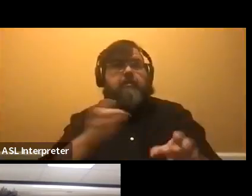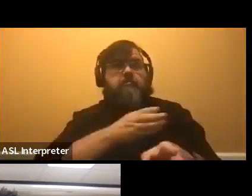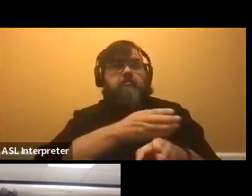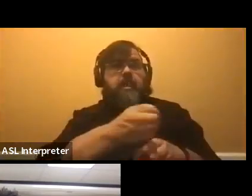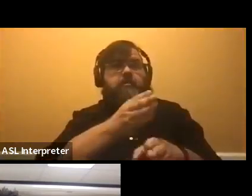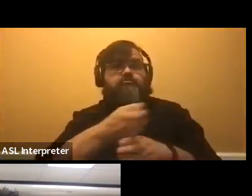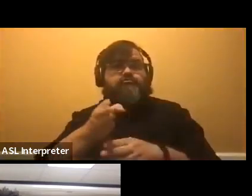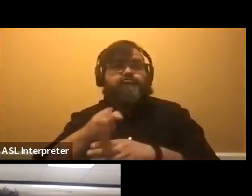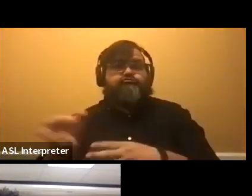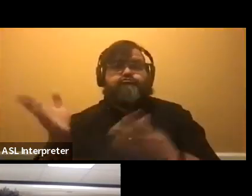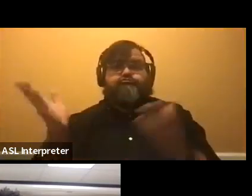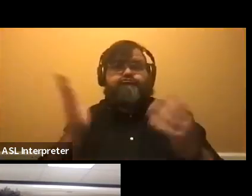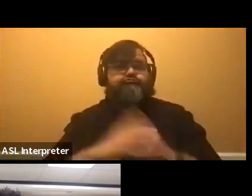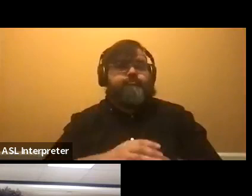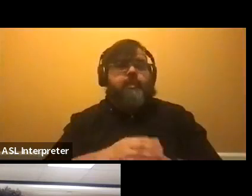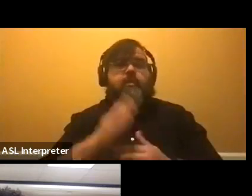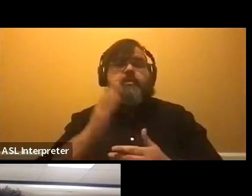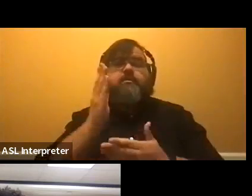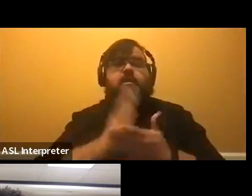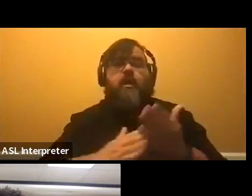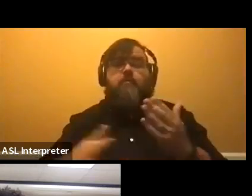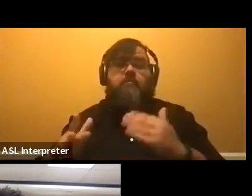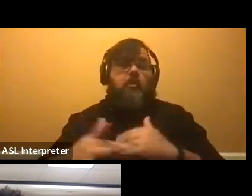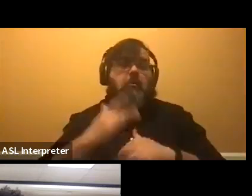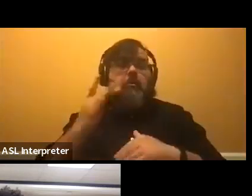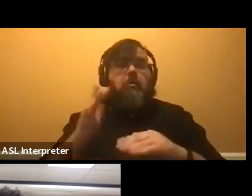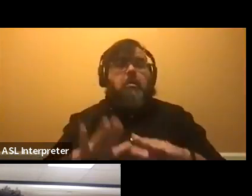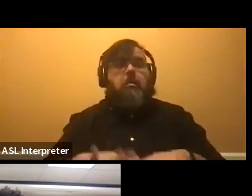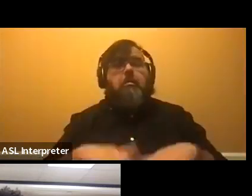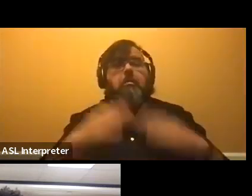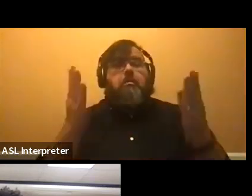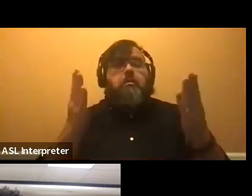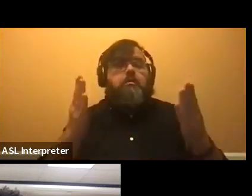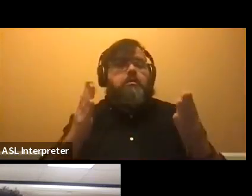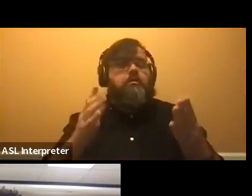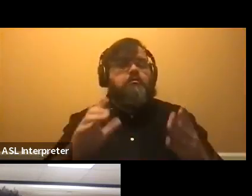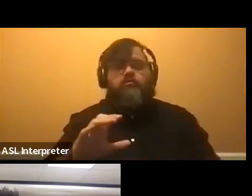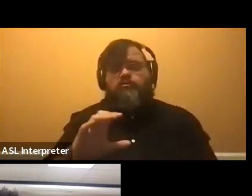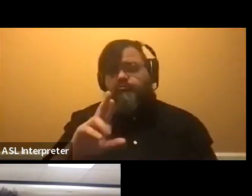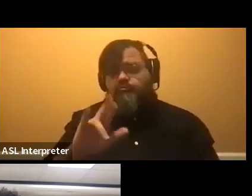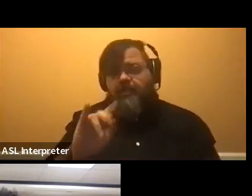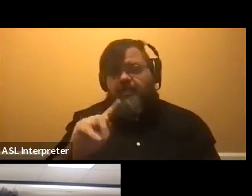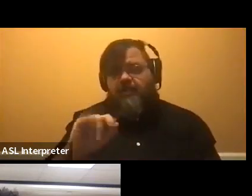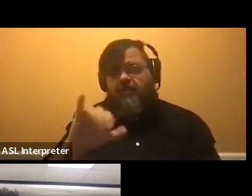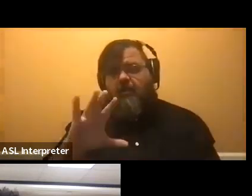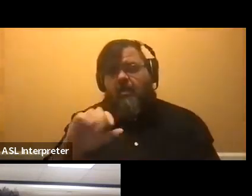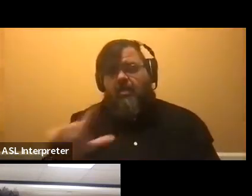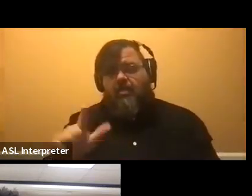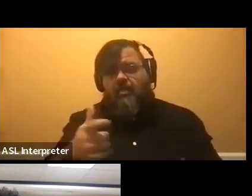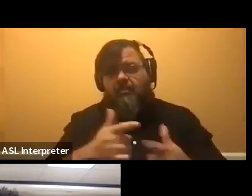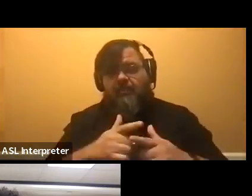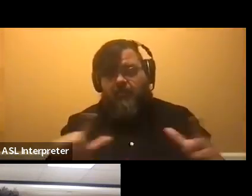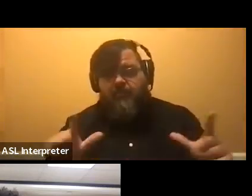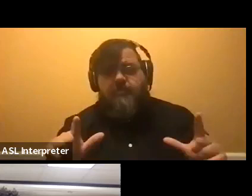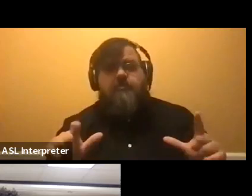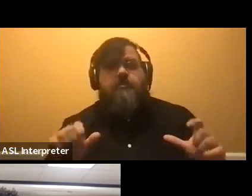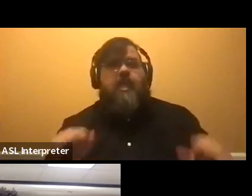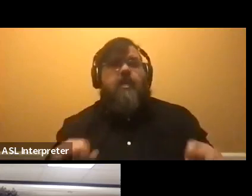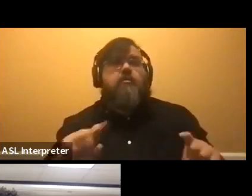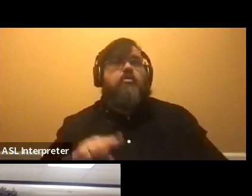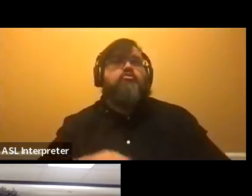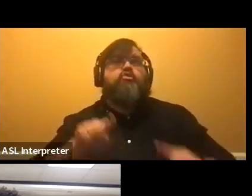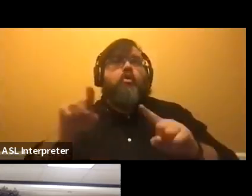of them can happen early. So critical language scholarships, you could have a funded summer abroad, immersing yourself in a culture and